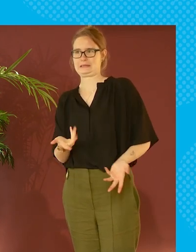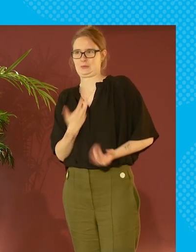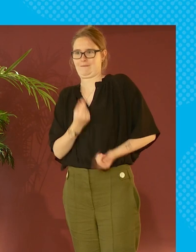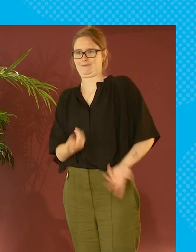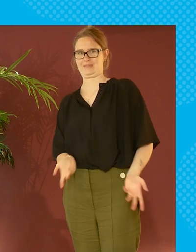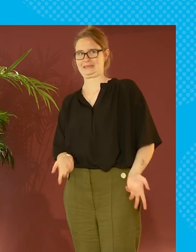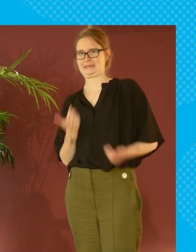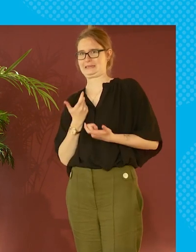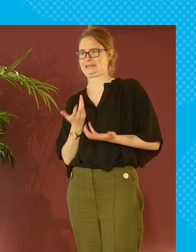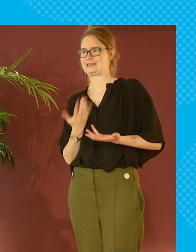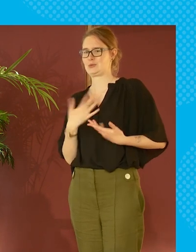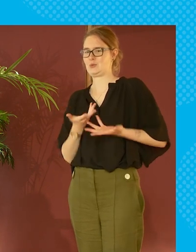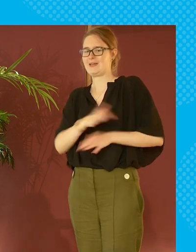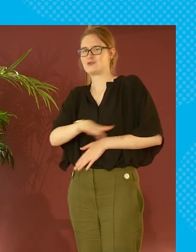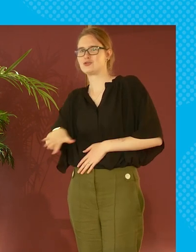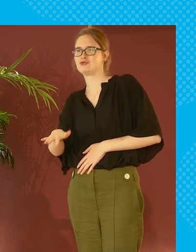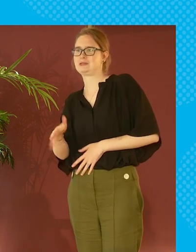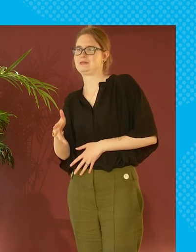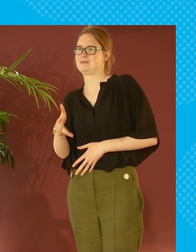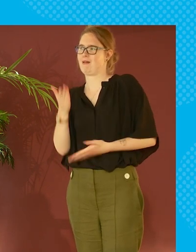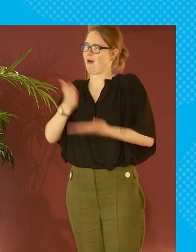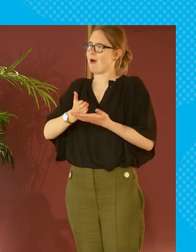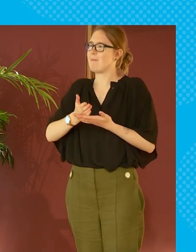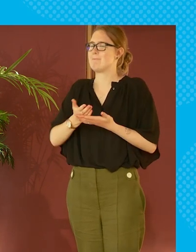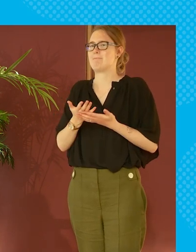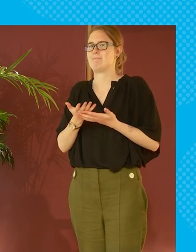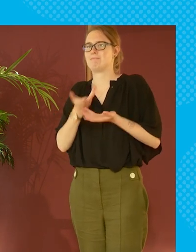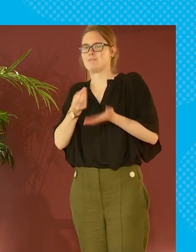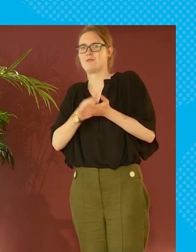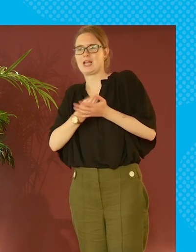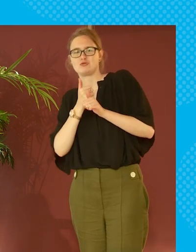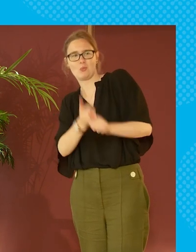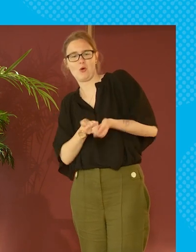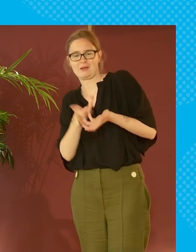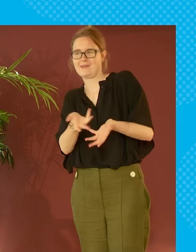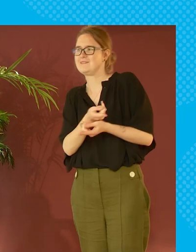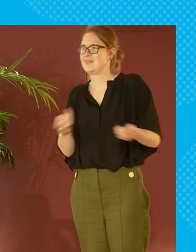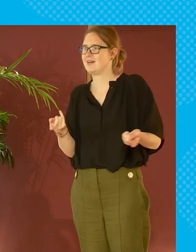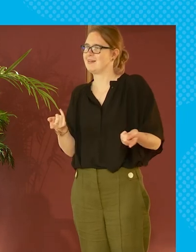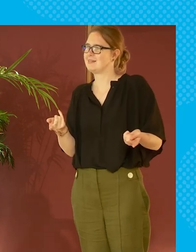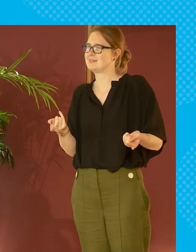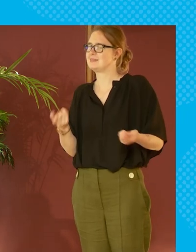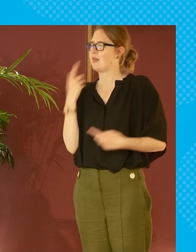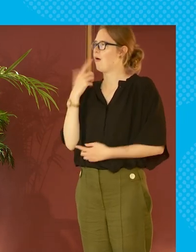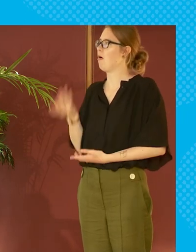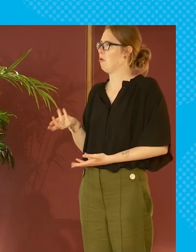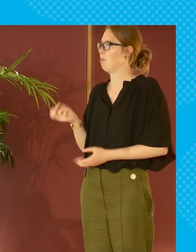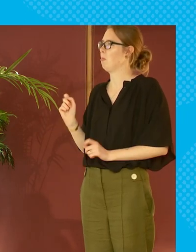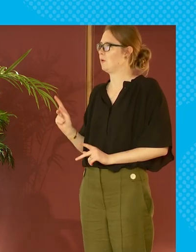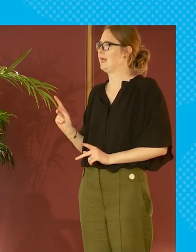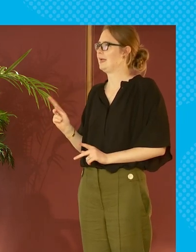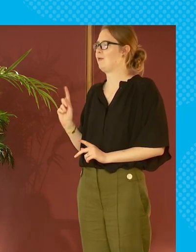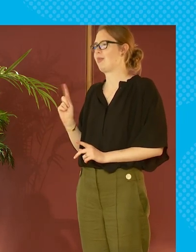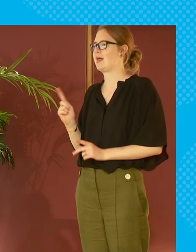germany and she says we give our children you know proper credit financial support etc and i